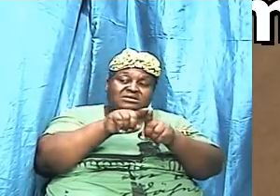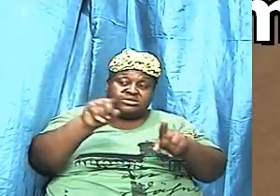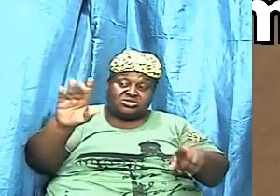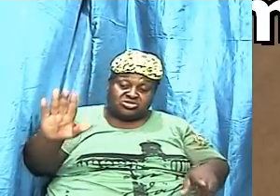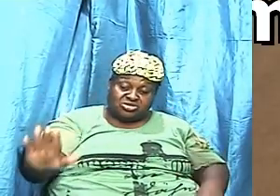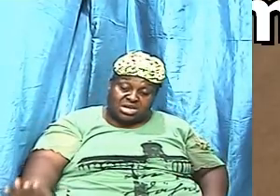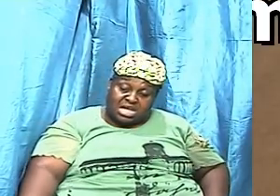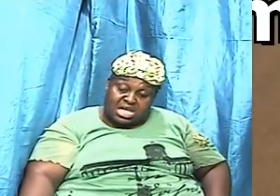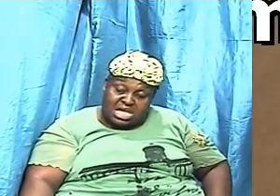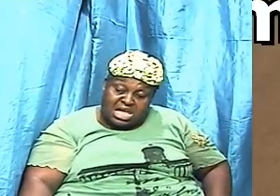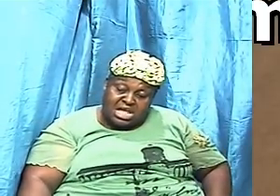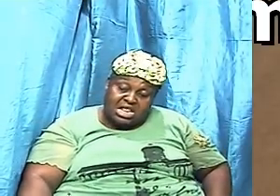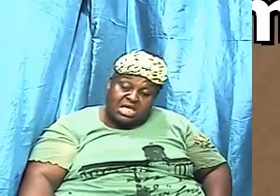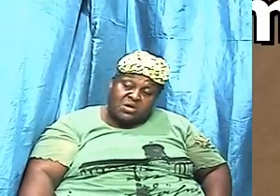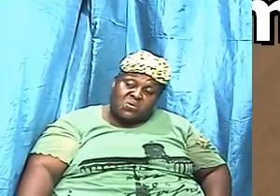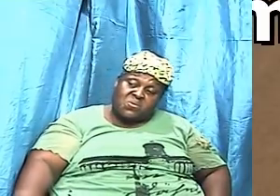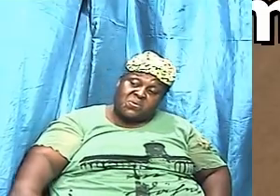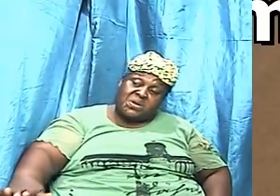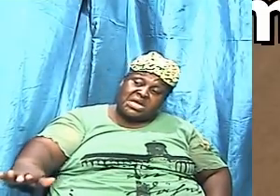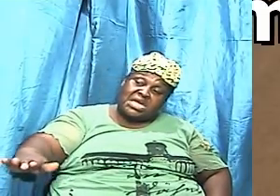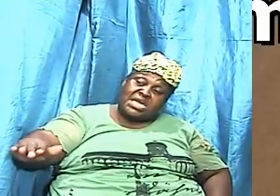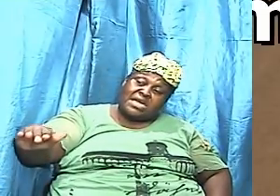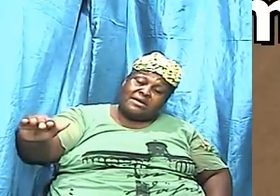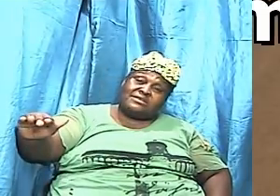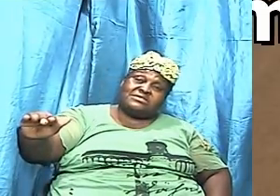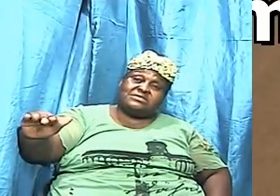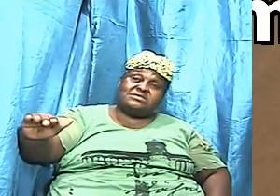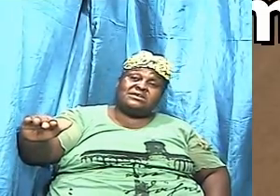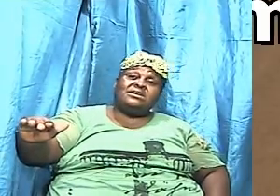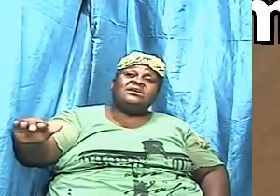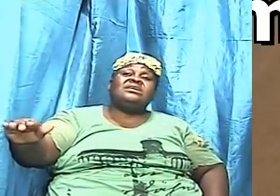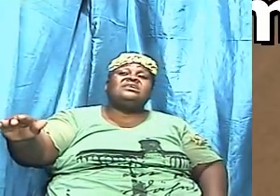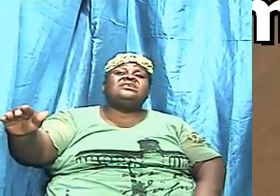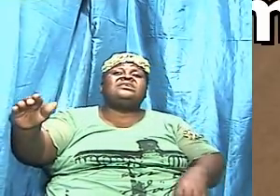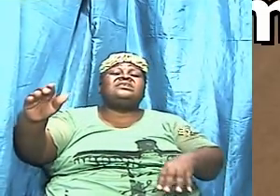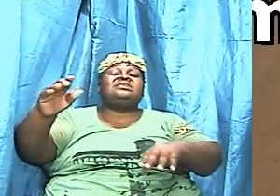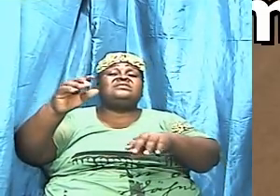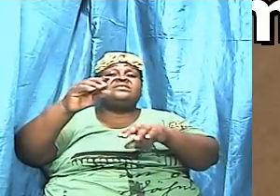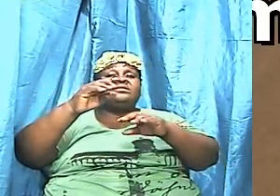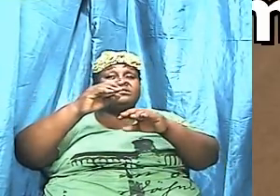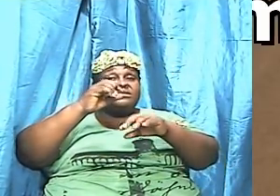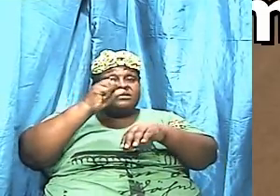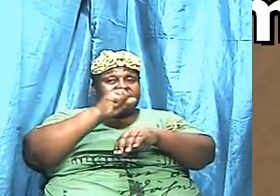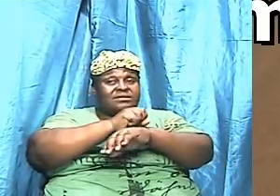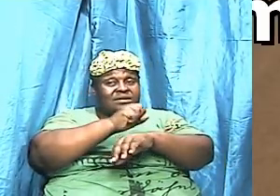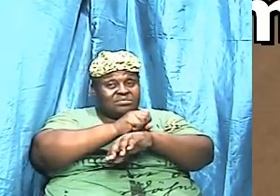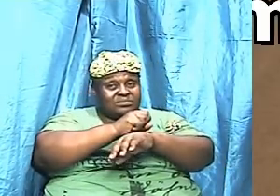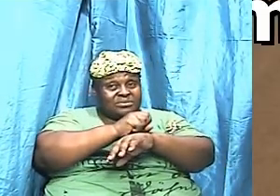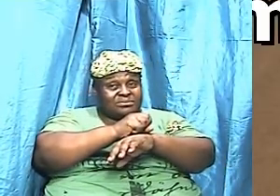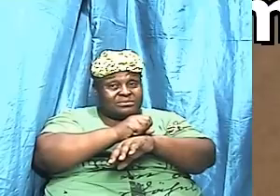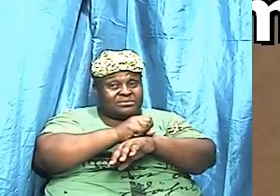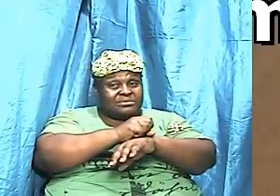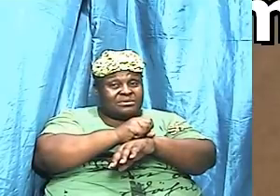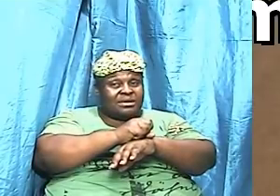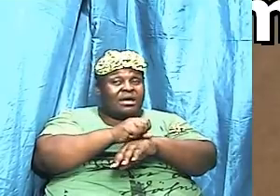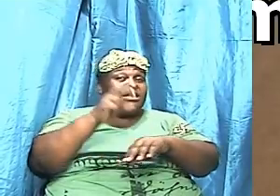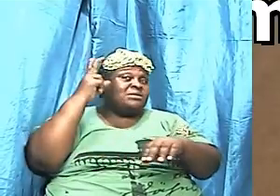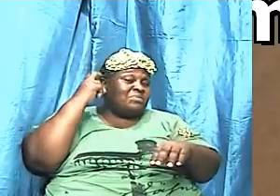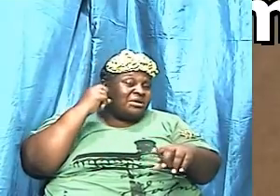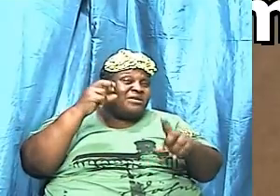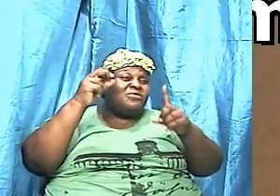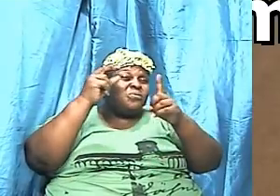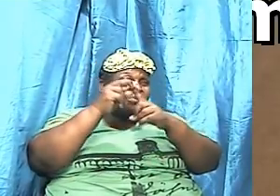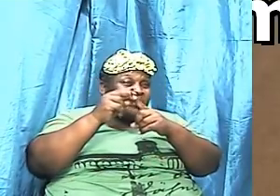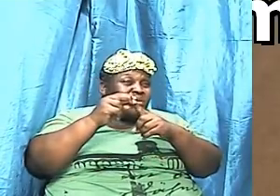and he had heard the word of God week after week after week of him going